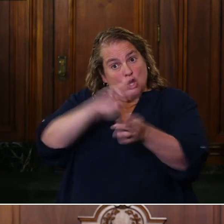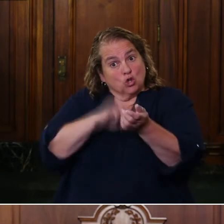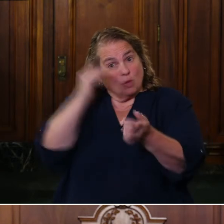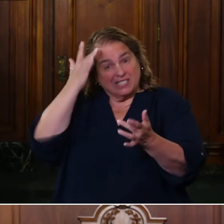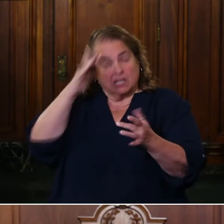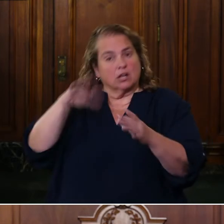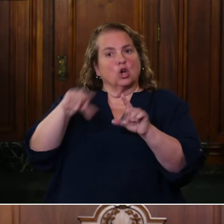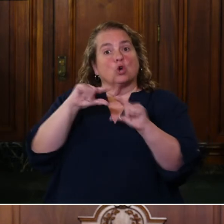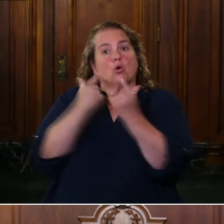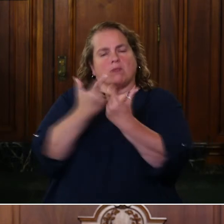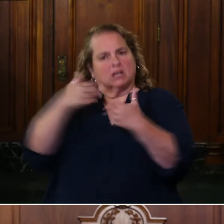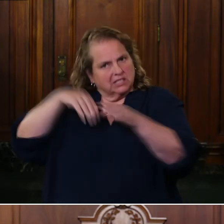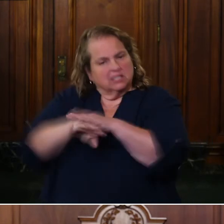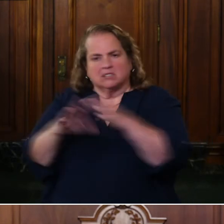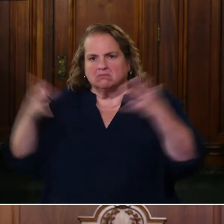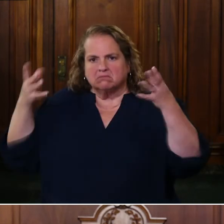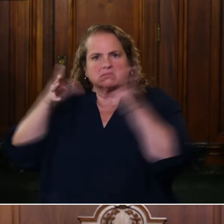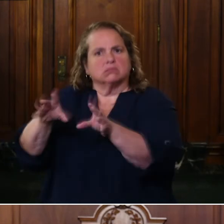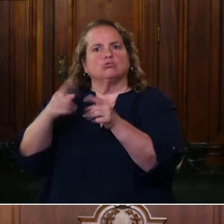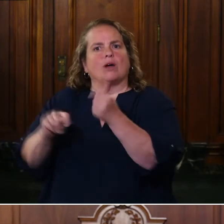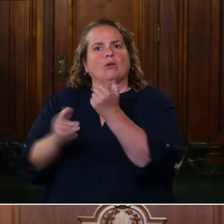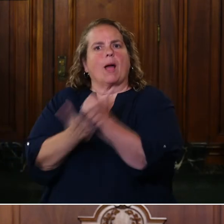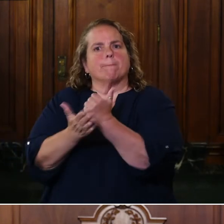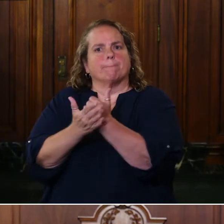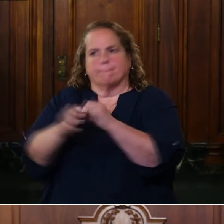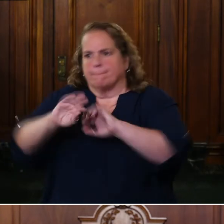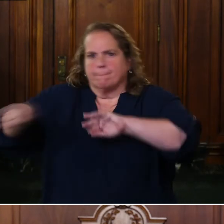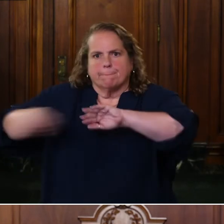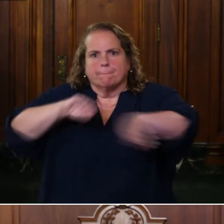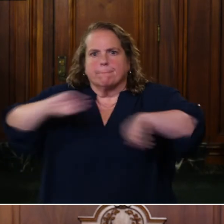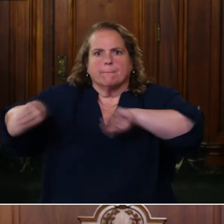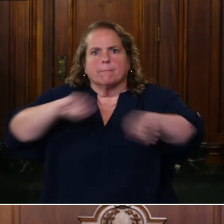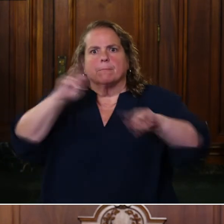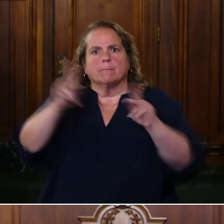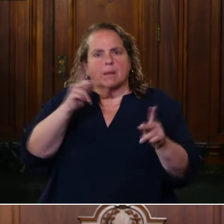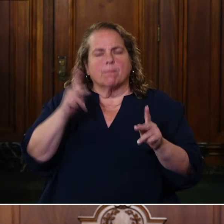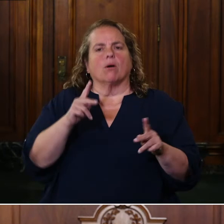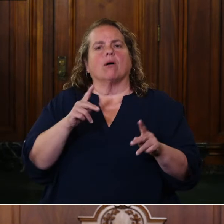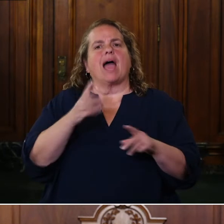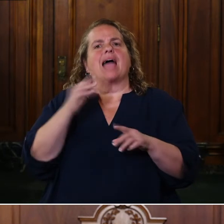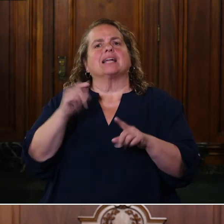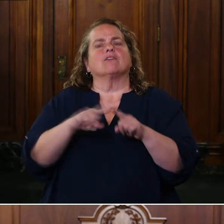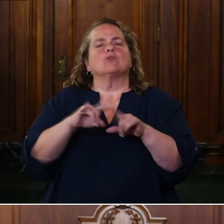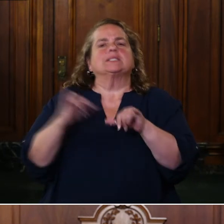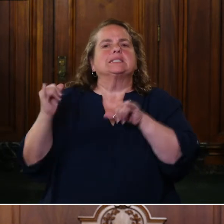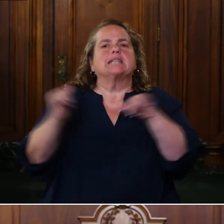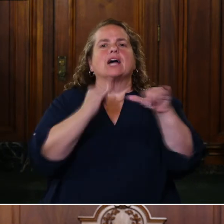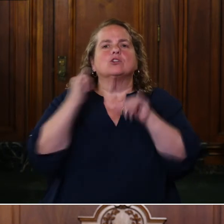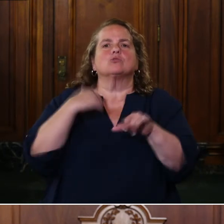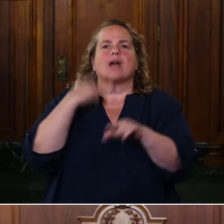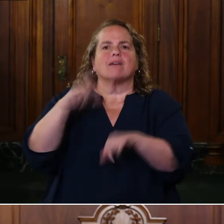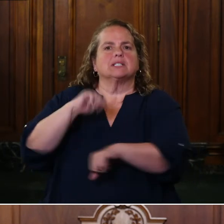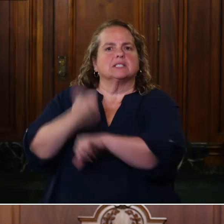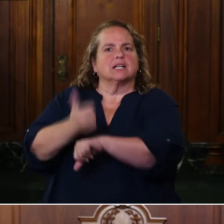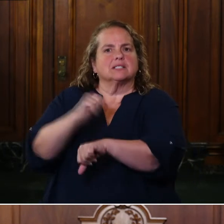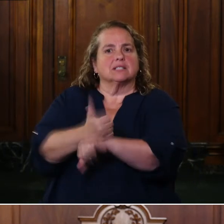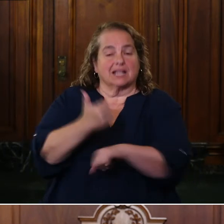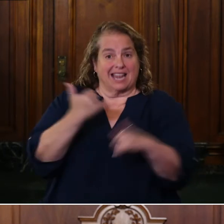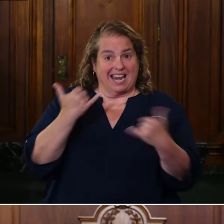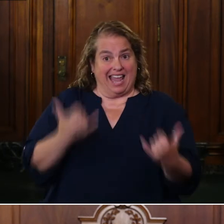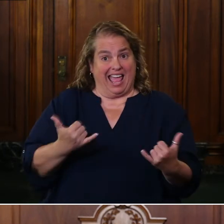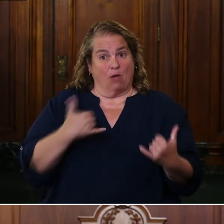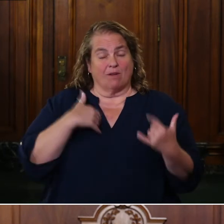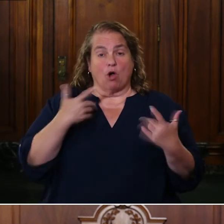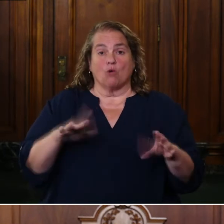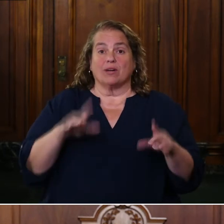us very early on standards that we should put in place. At this point in time, we've tested about 30